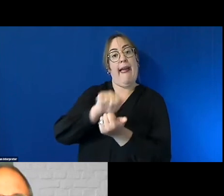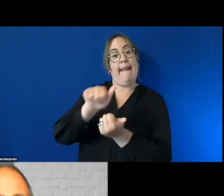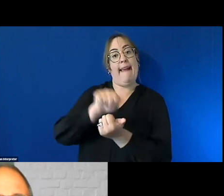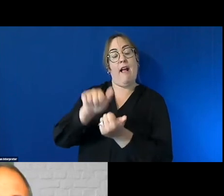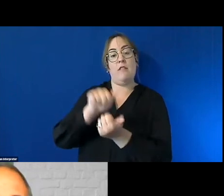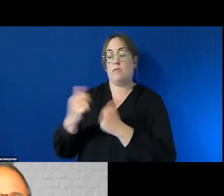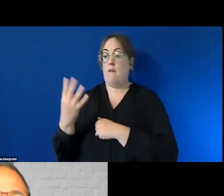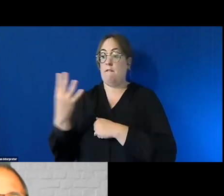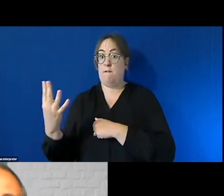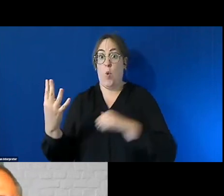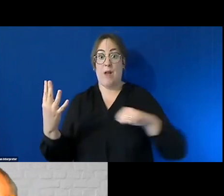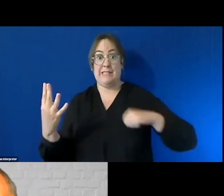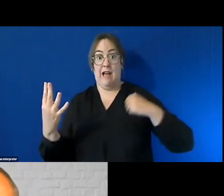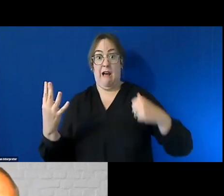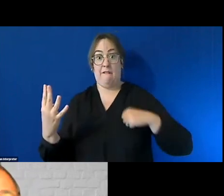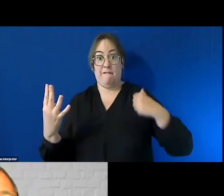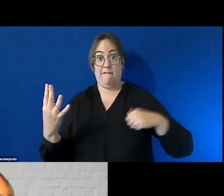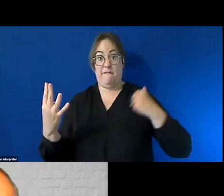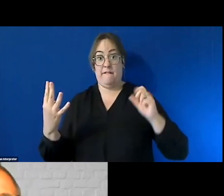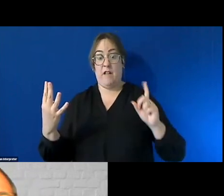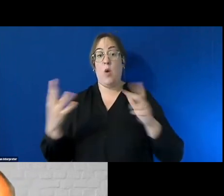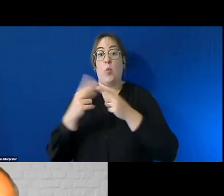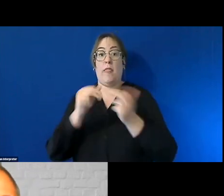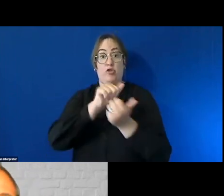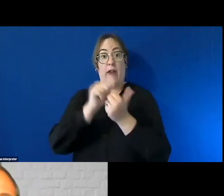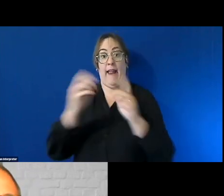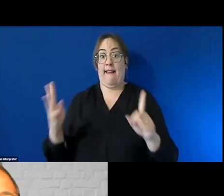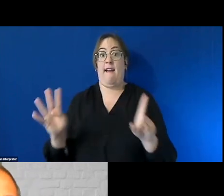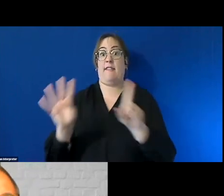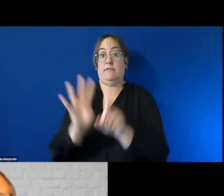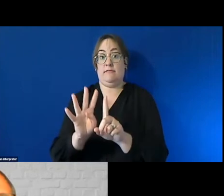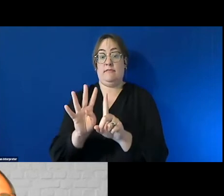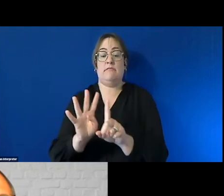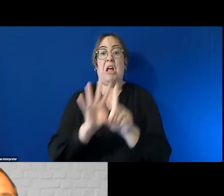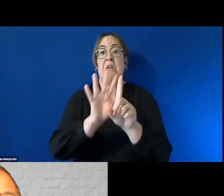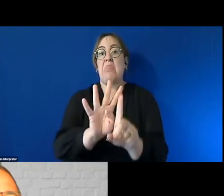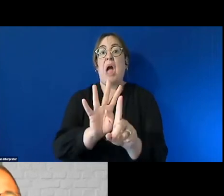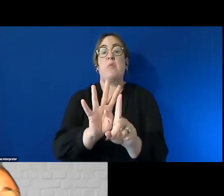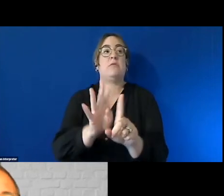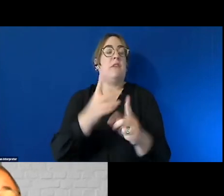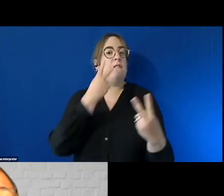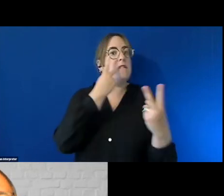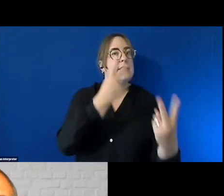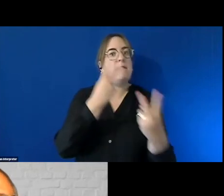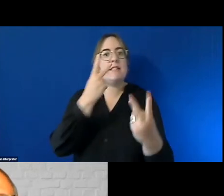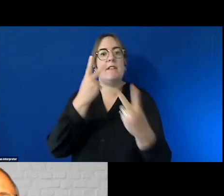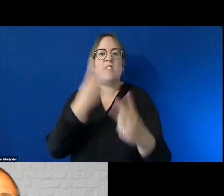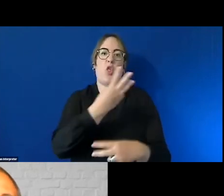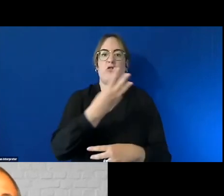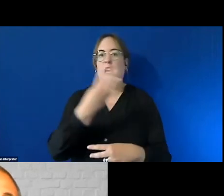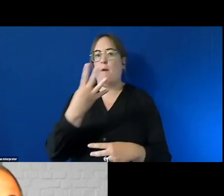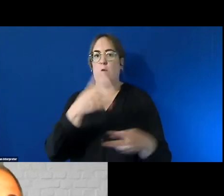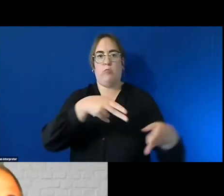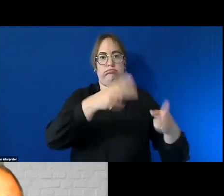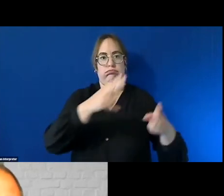five employees together and they would go out and they'd visit multiple sites of an evening they'd go three four sides and while they were there